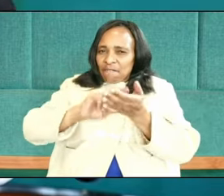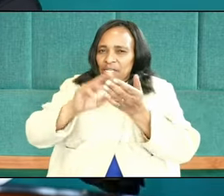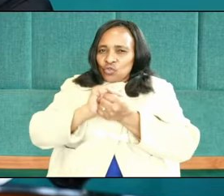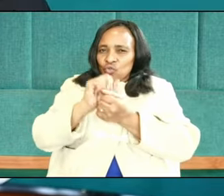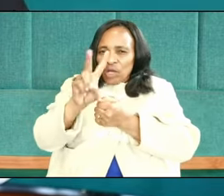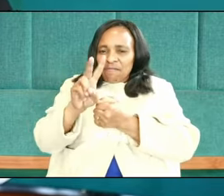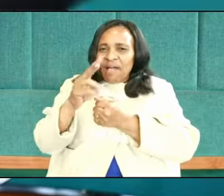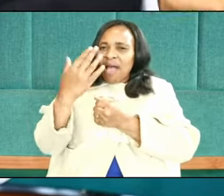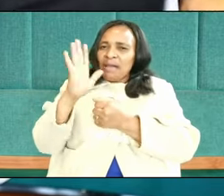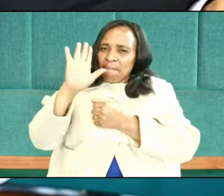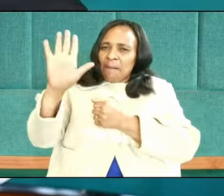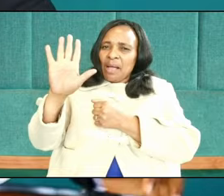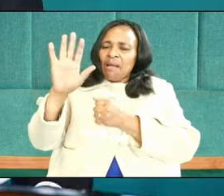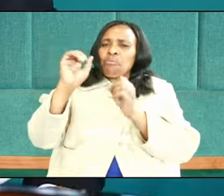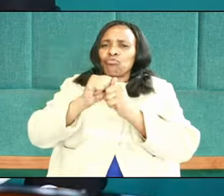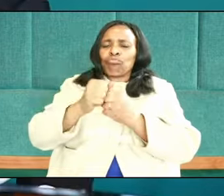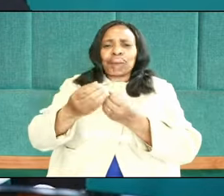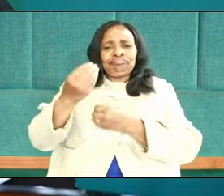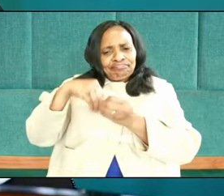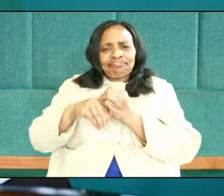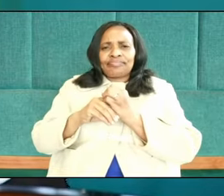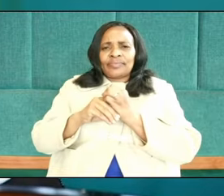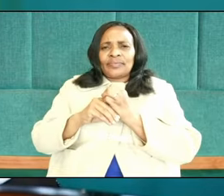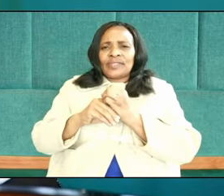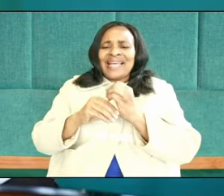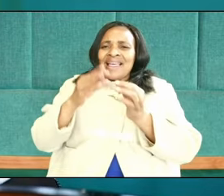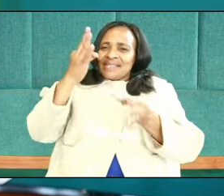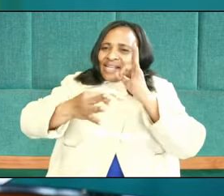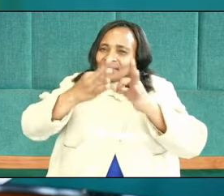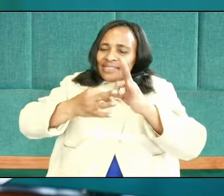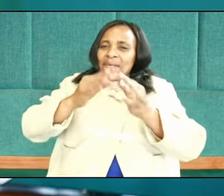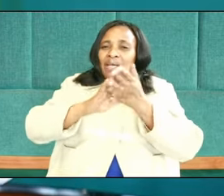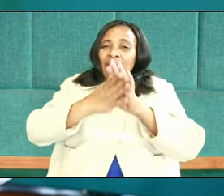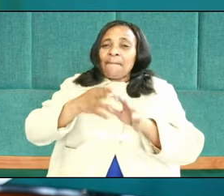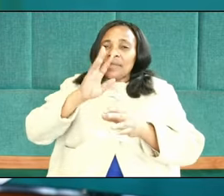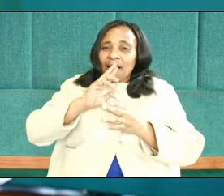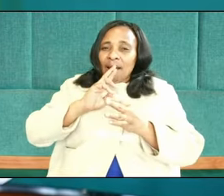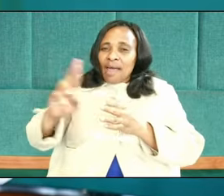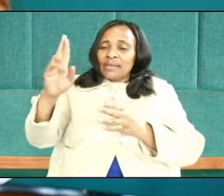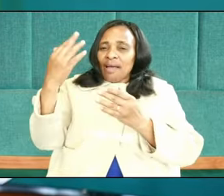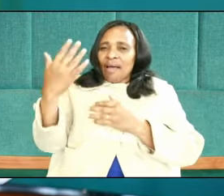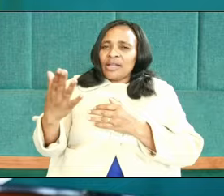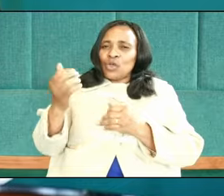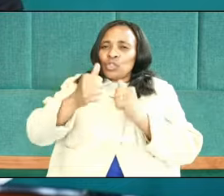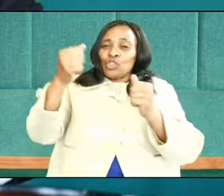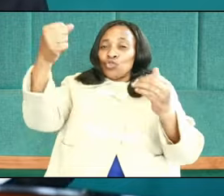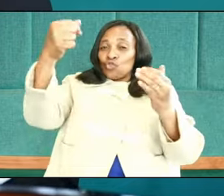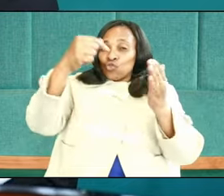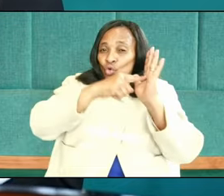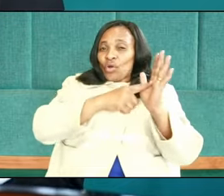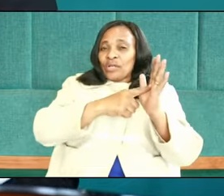your right hand, the earth swallowed them. Just his right hand, he manifested his power. Isaiah 1,